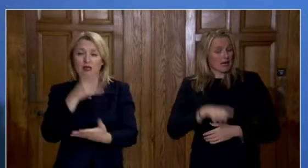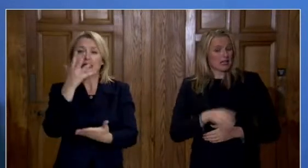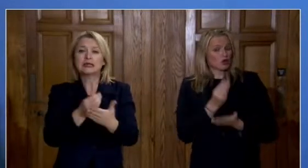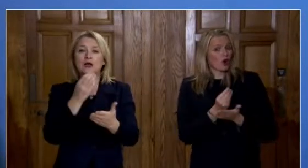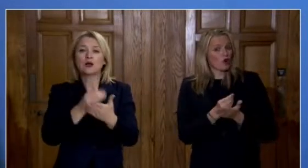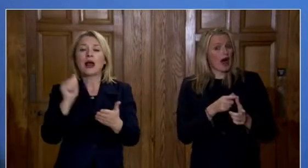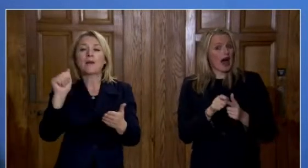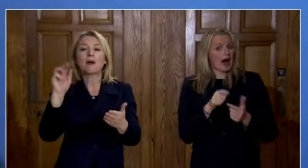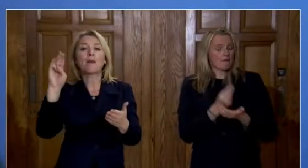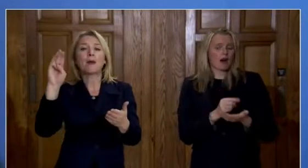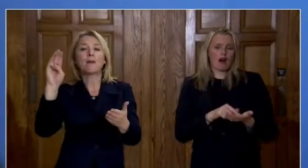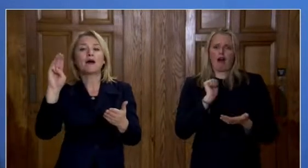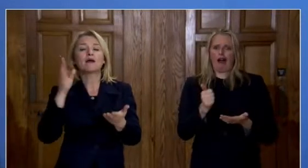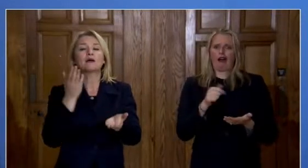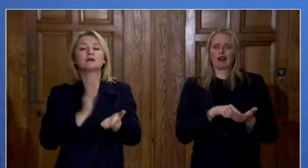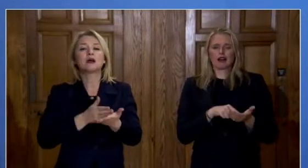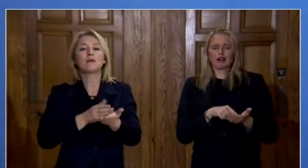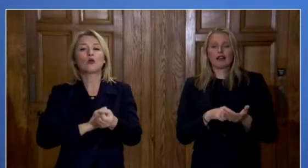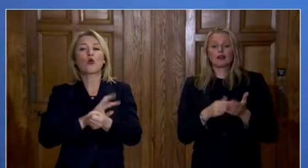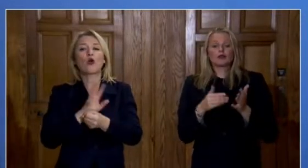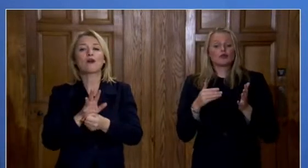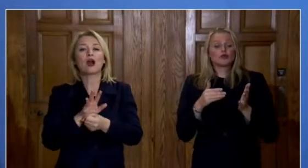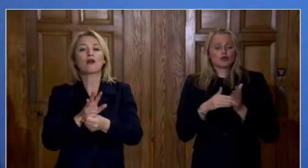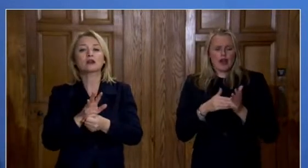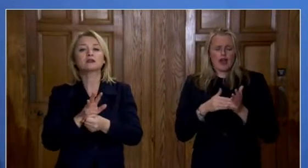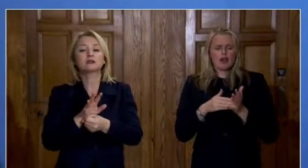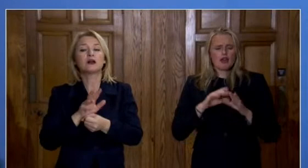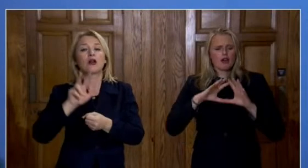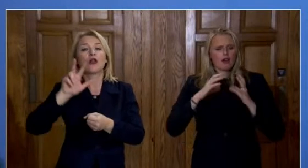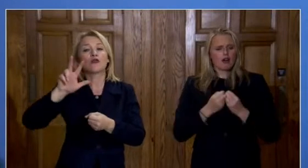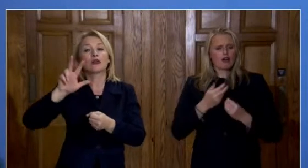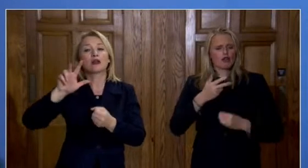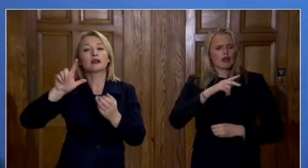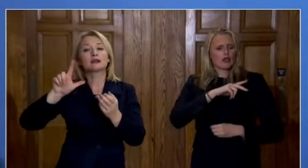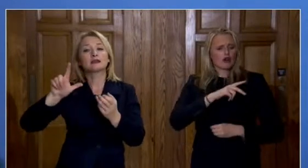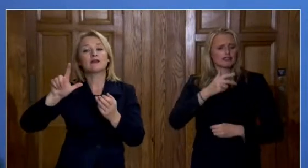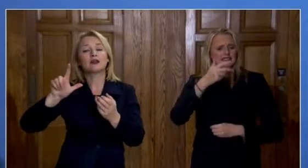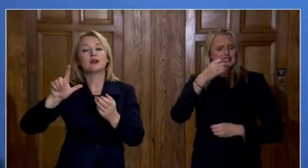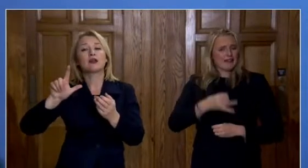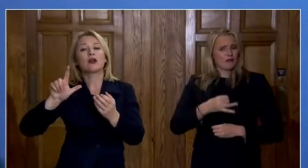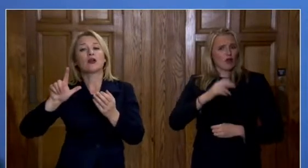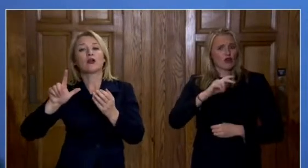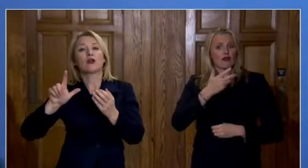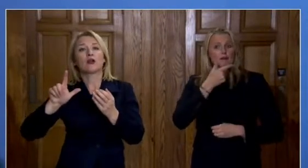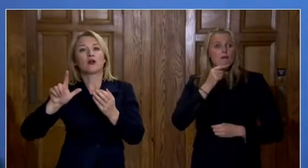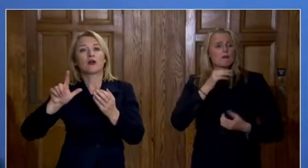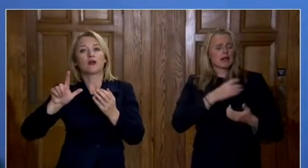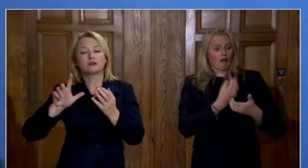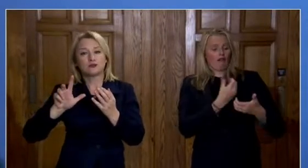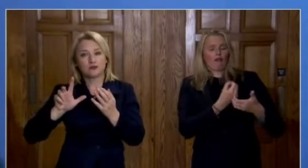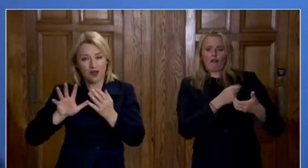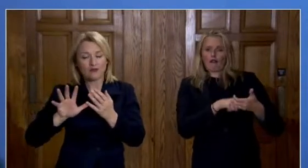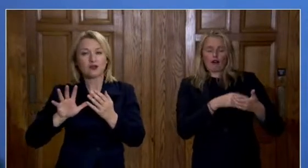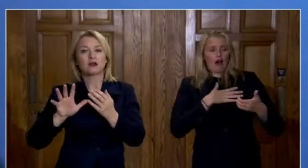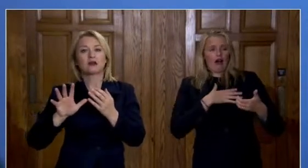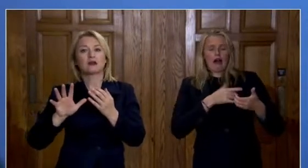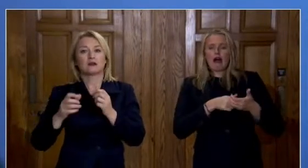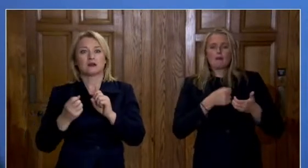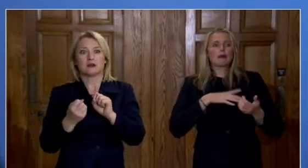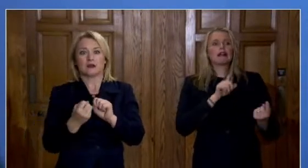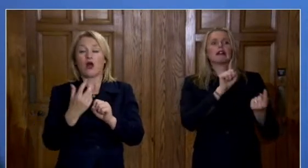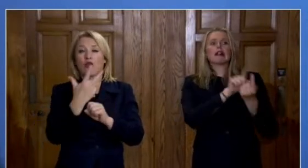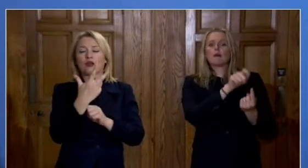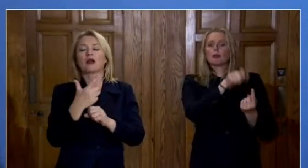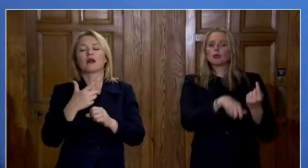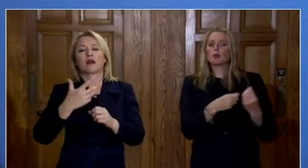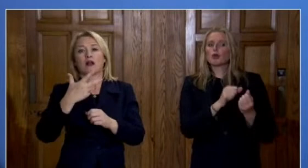as of earlier today, 3,735 people have received an exposure notification